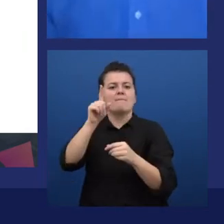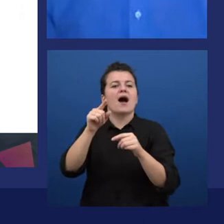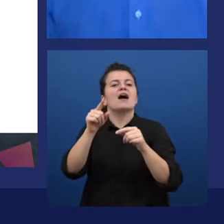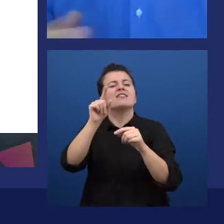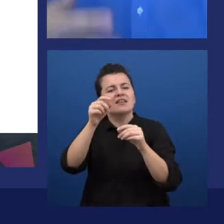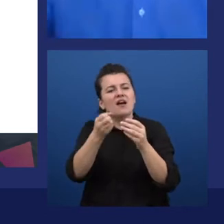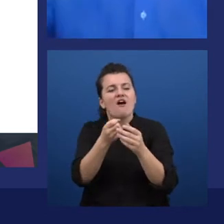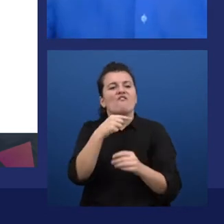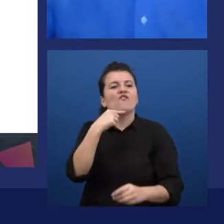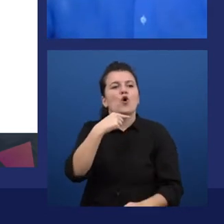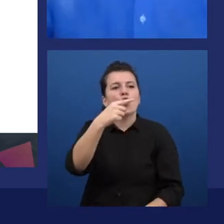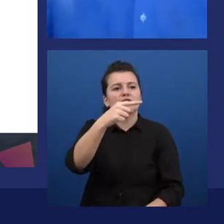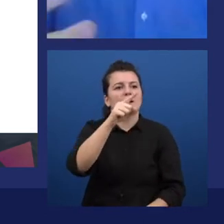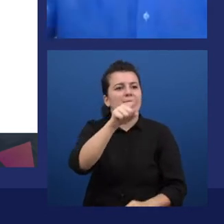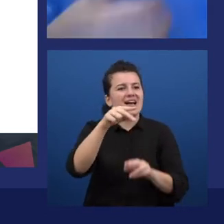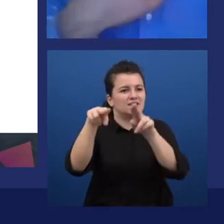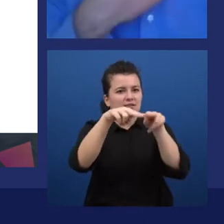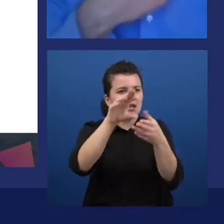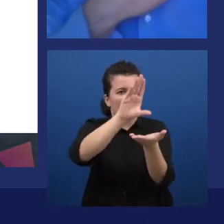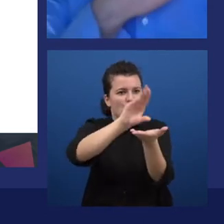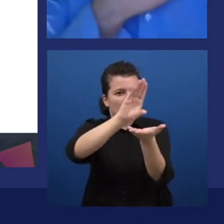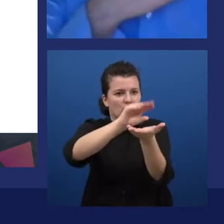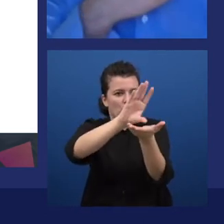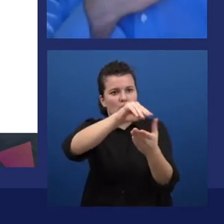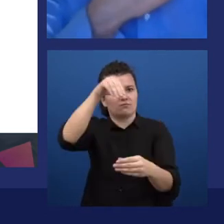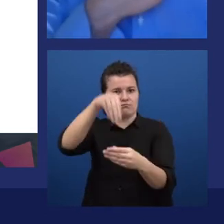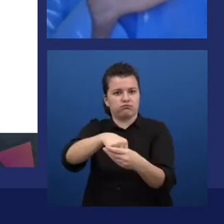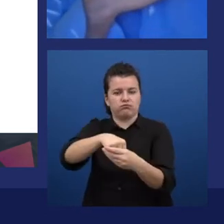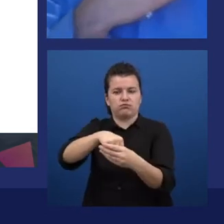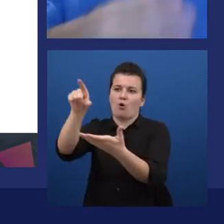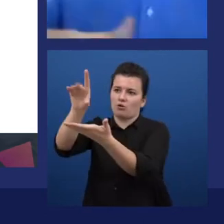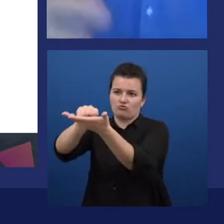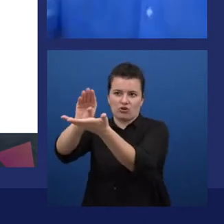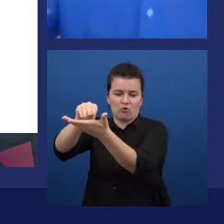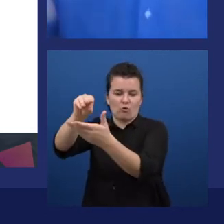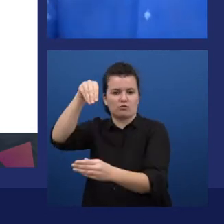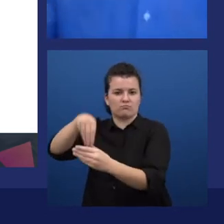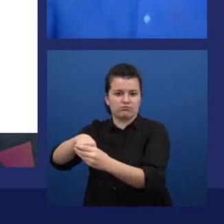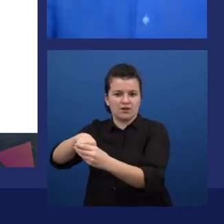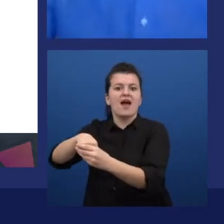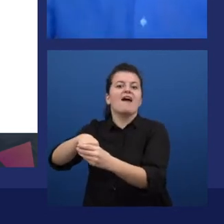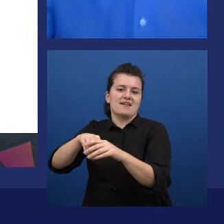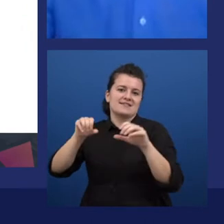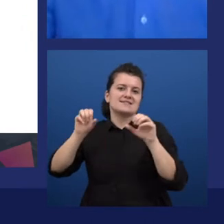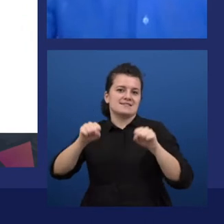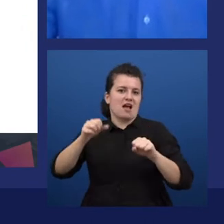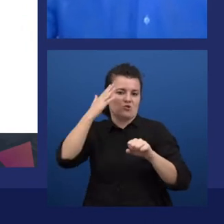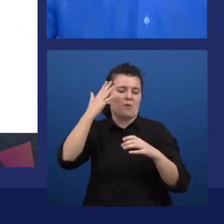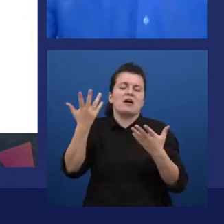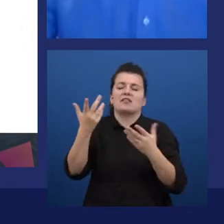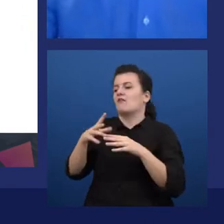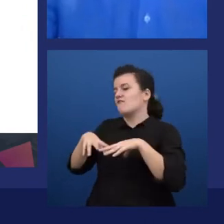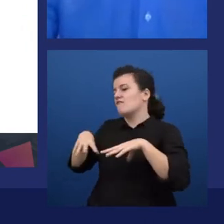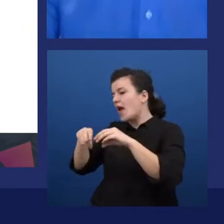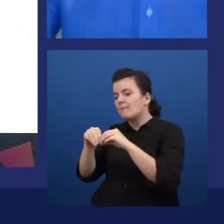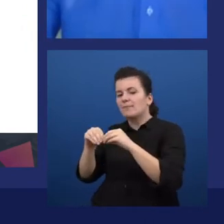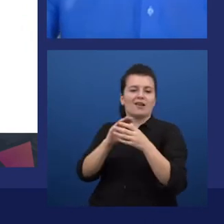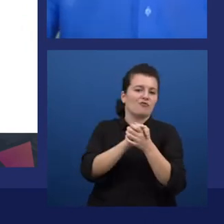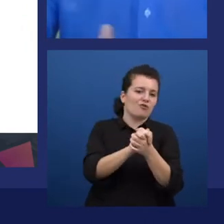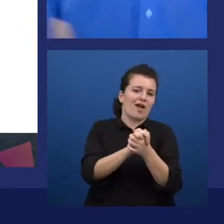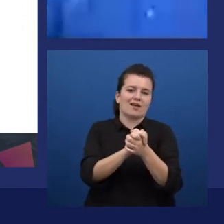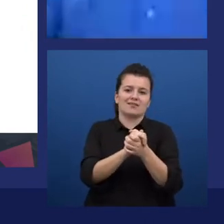voices that has been trained. And you can personalize this with your own family and friends and colleagues and so on.